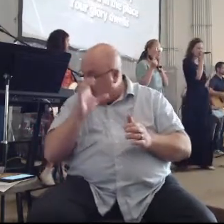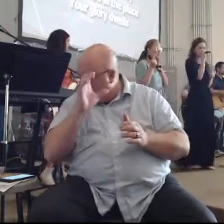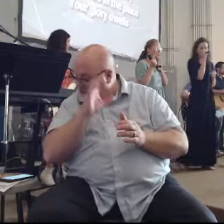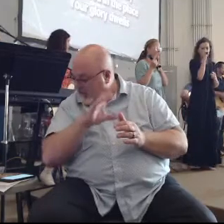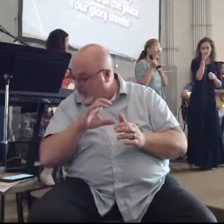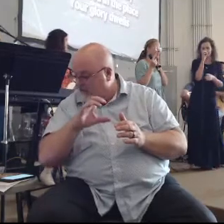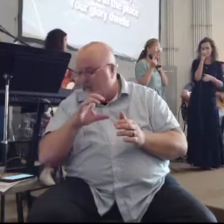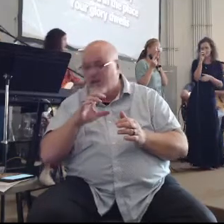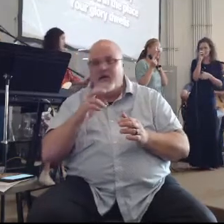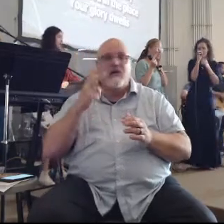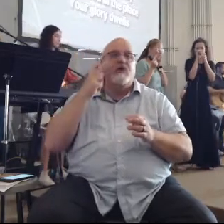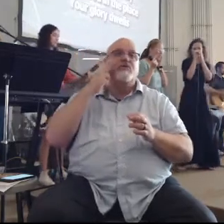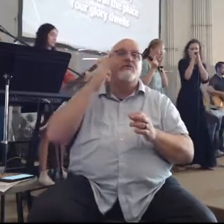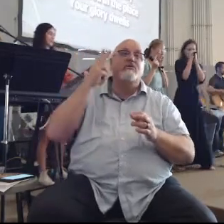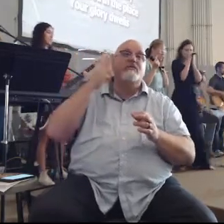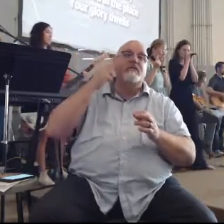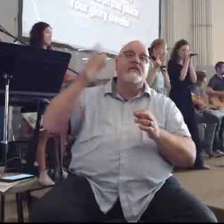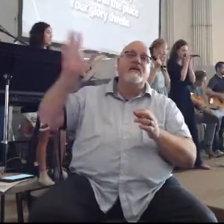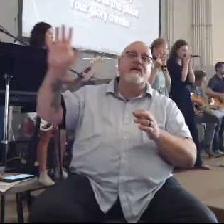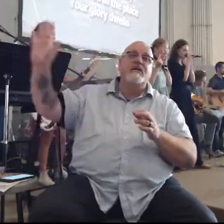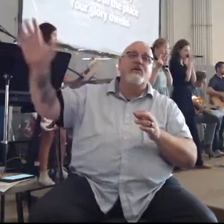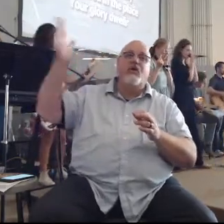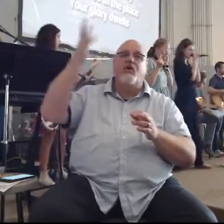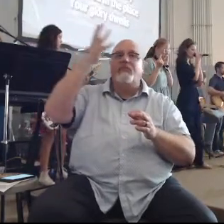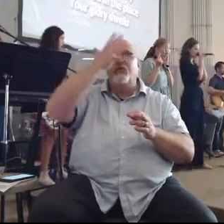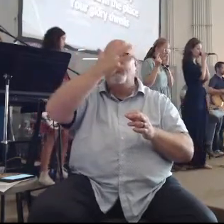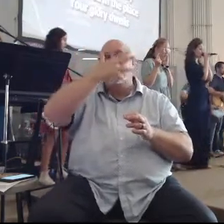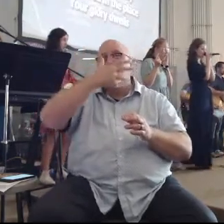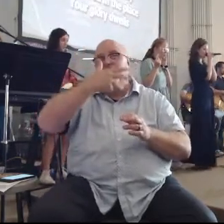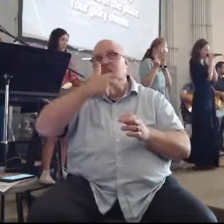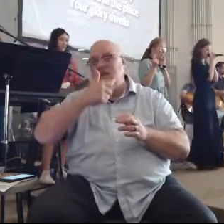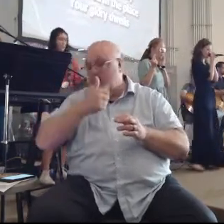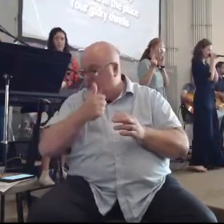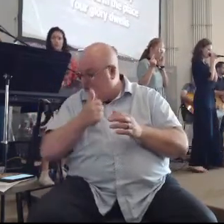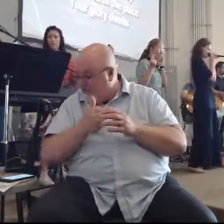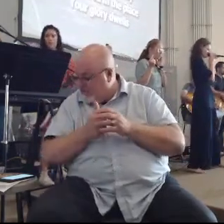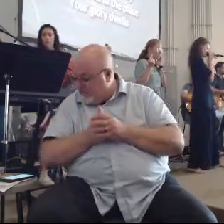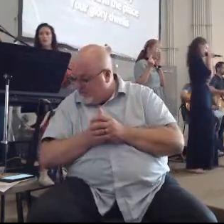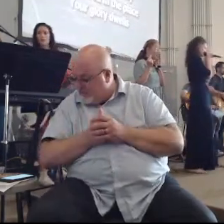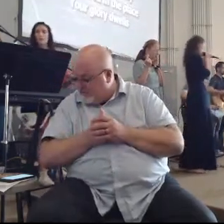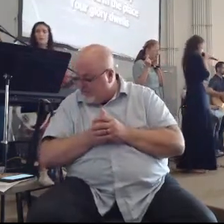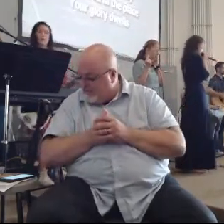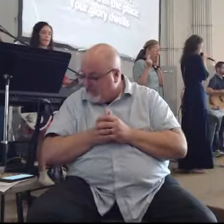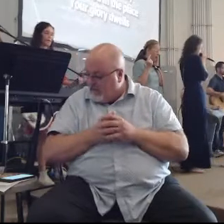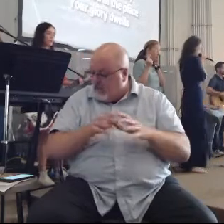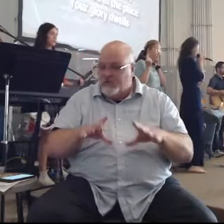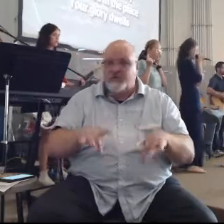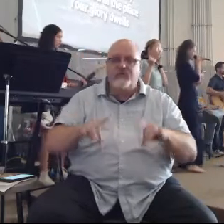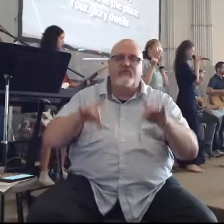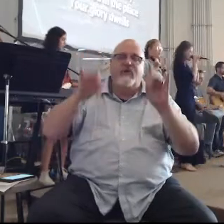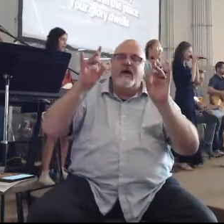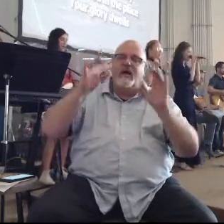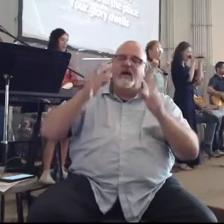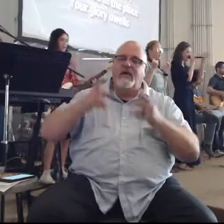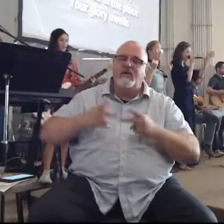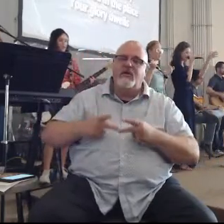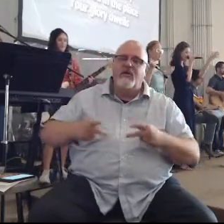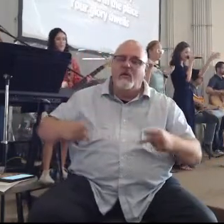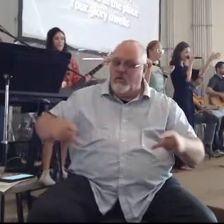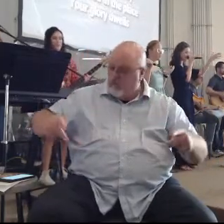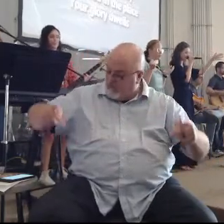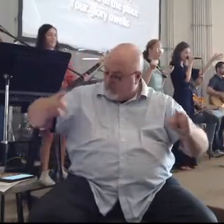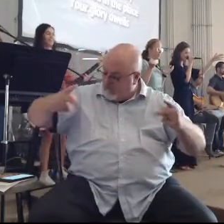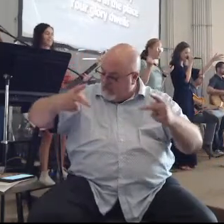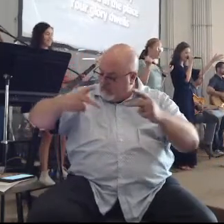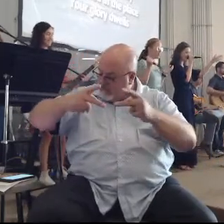To seek your beauty One One day when I